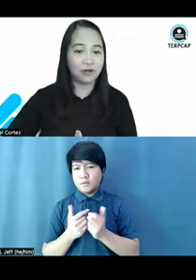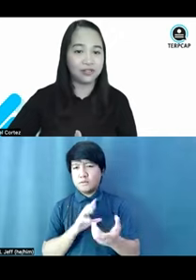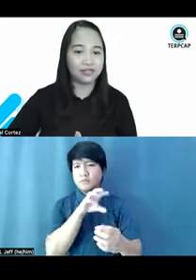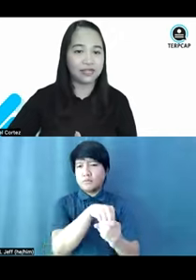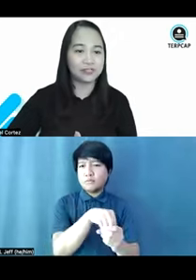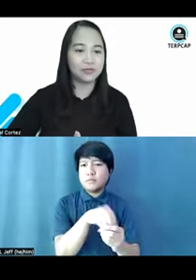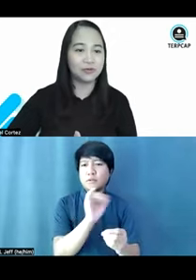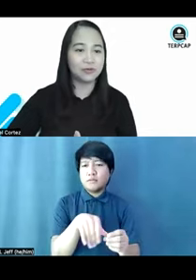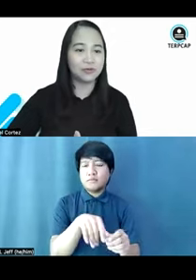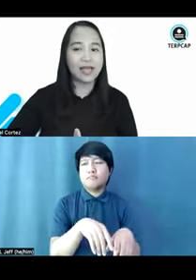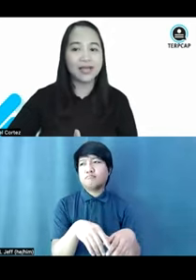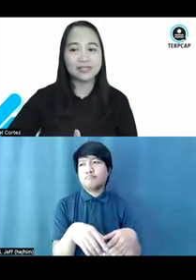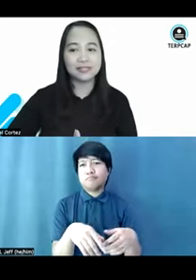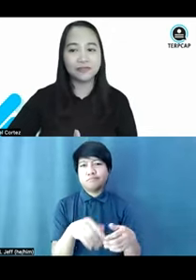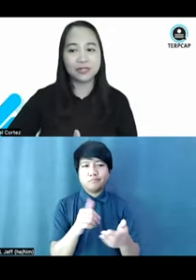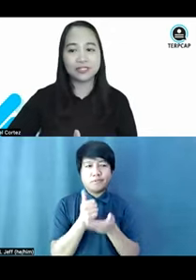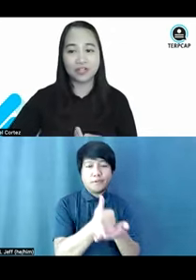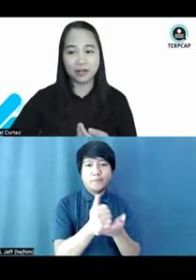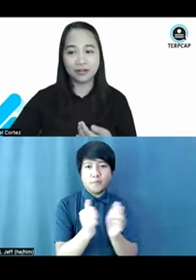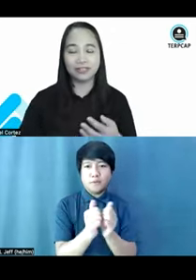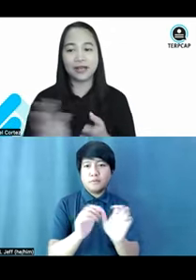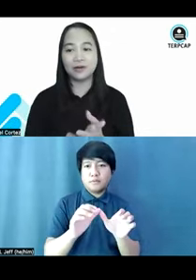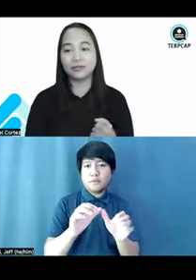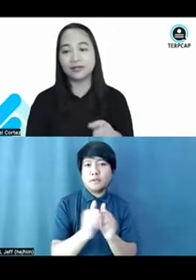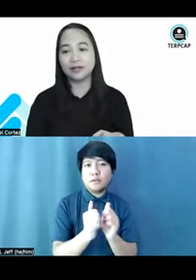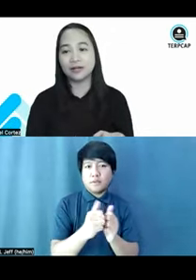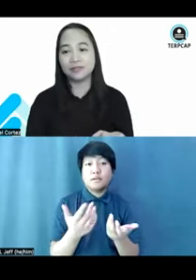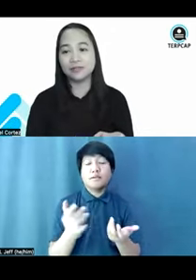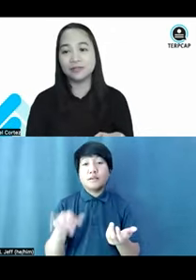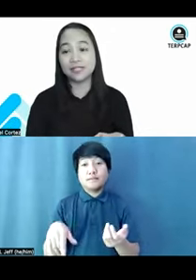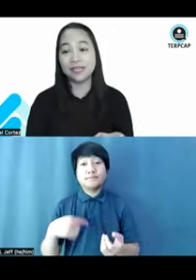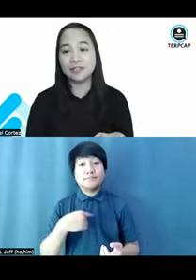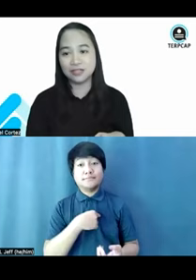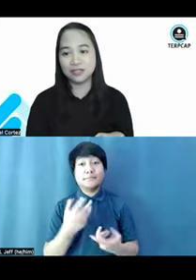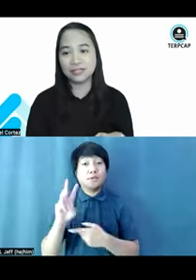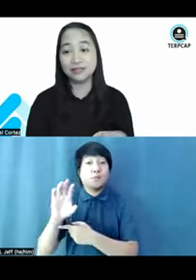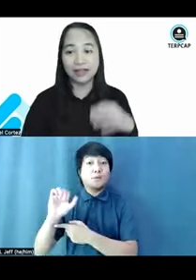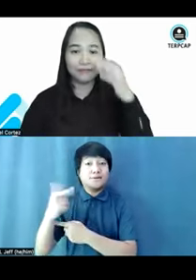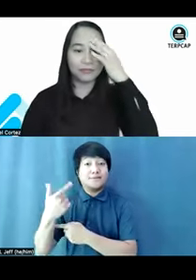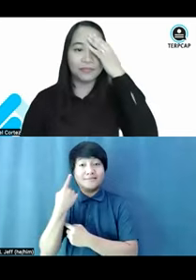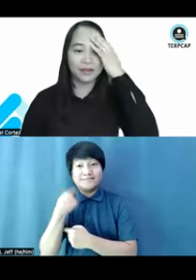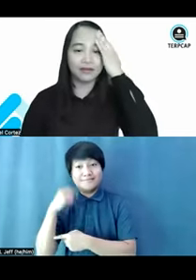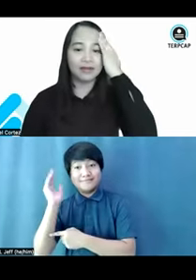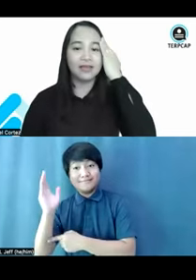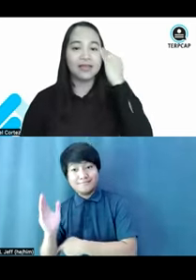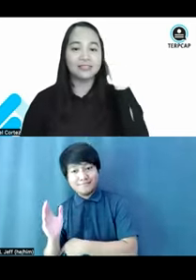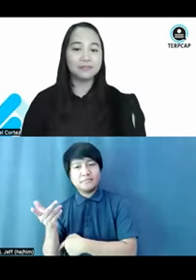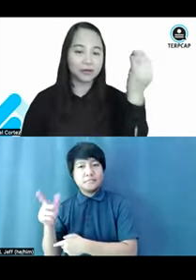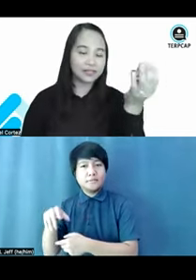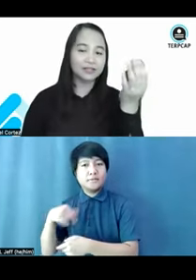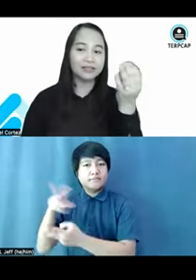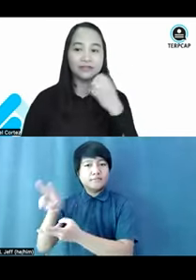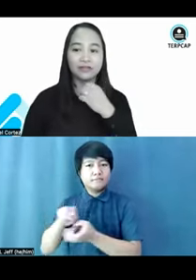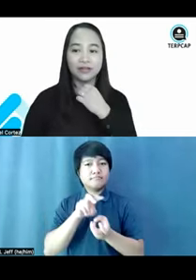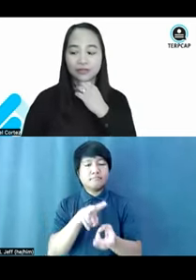these content? So, as, of course, shared in our WCAG as derived from there, it's